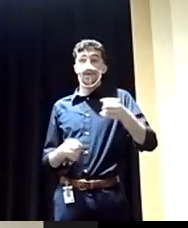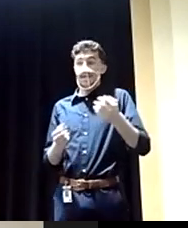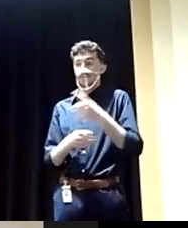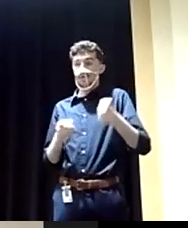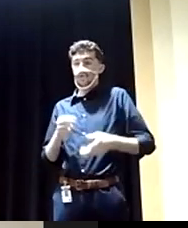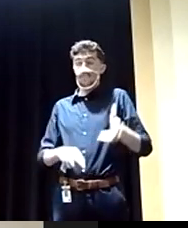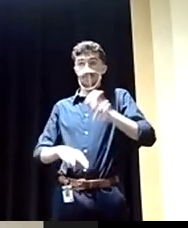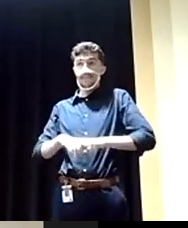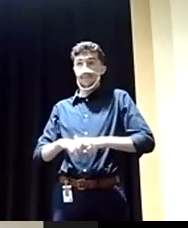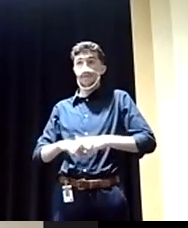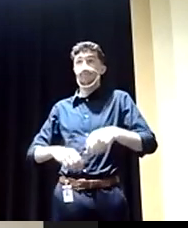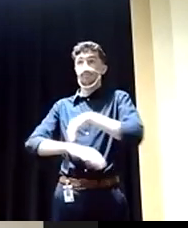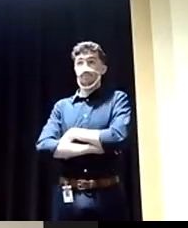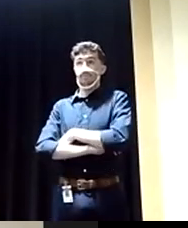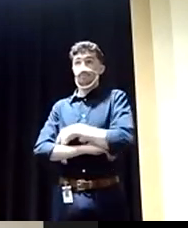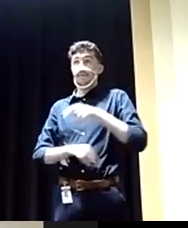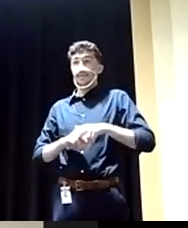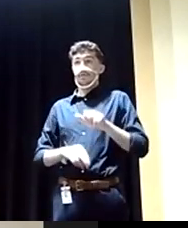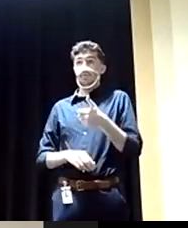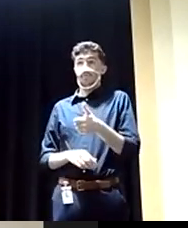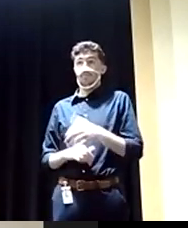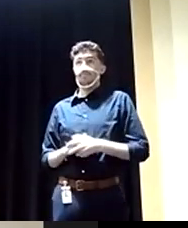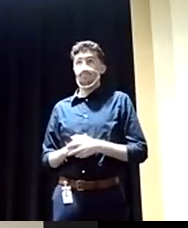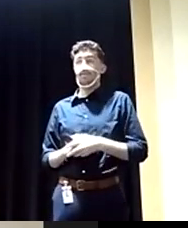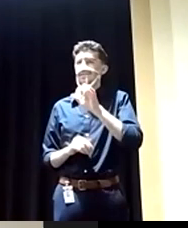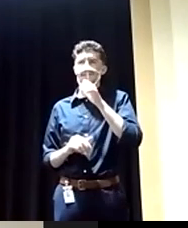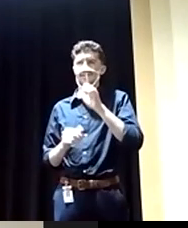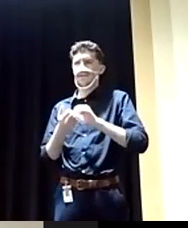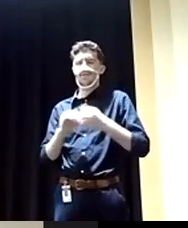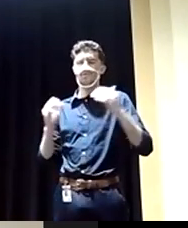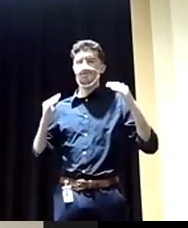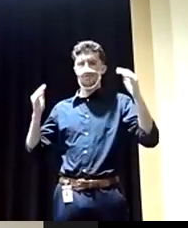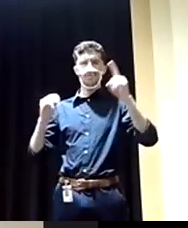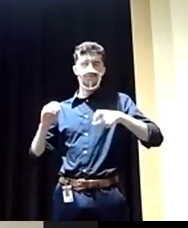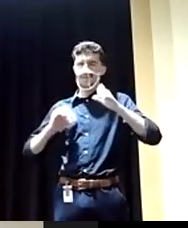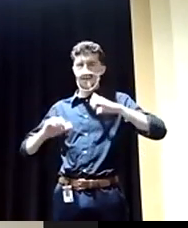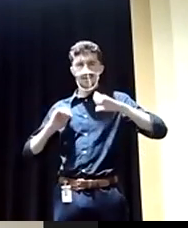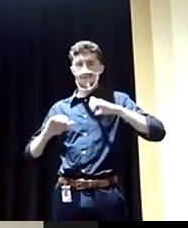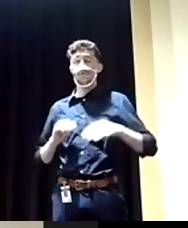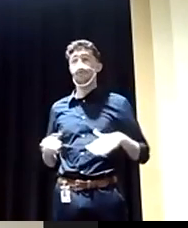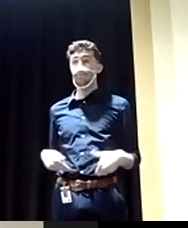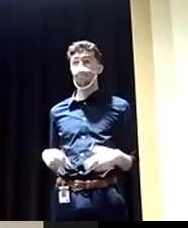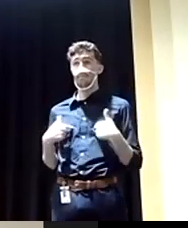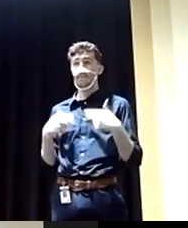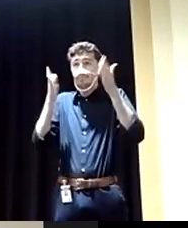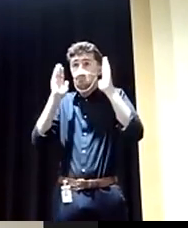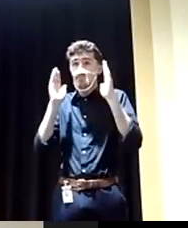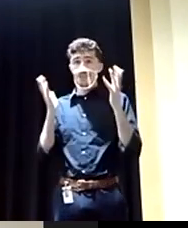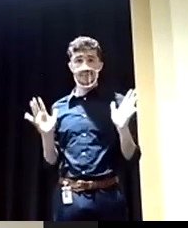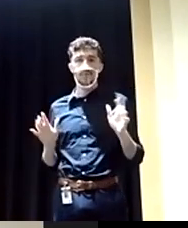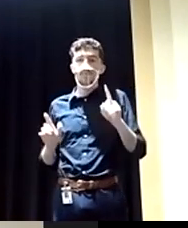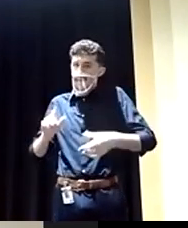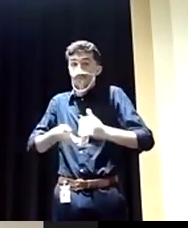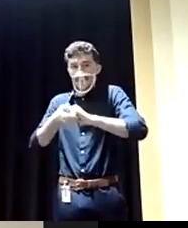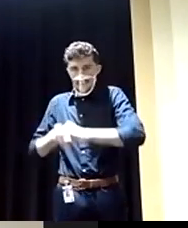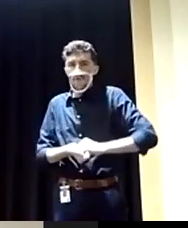and that's it. And that's not what an adult, that's not how an adult acts. So we have to get along or we're